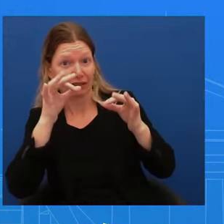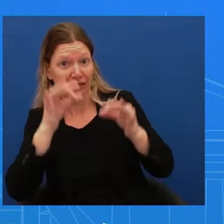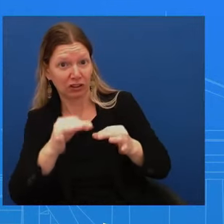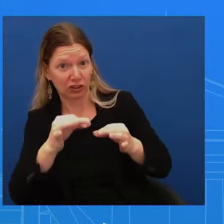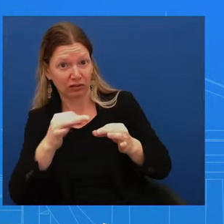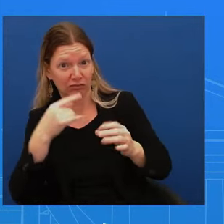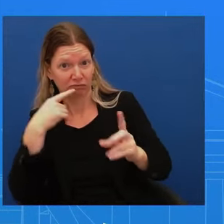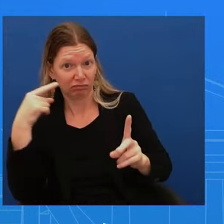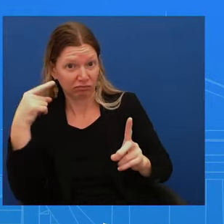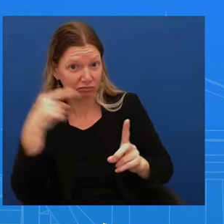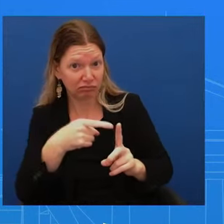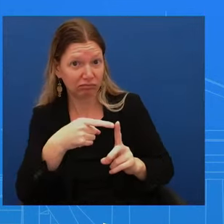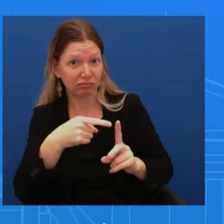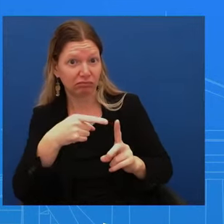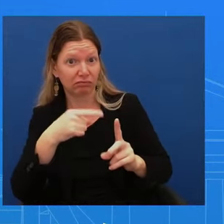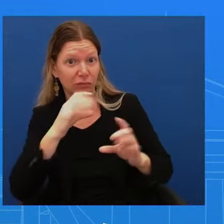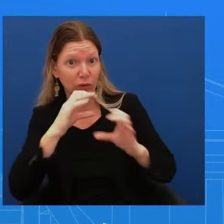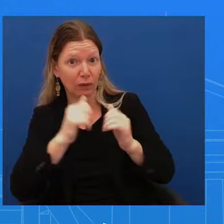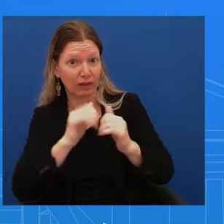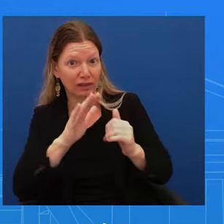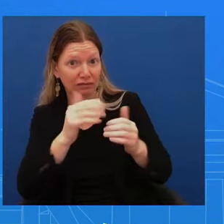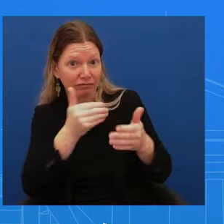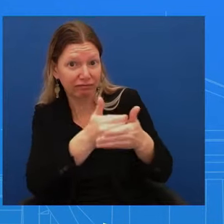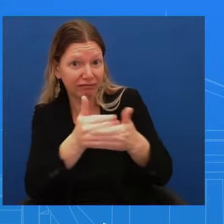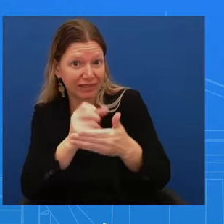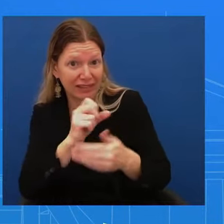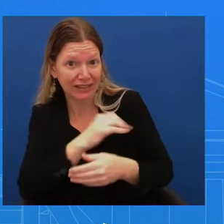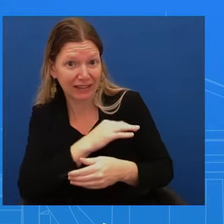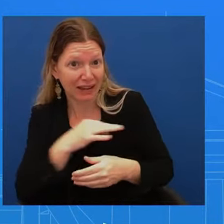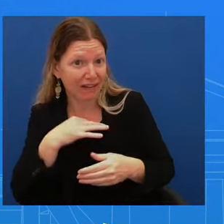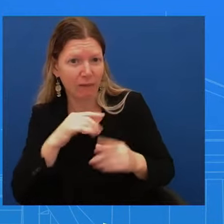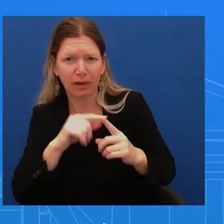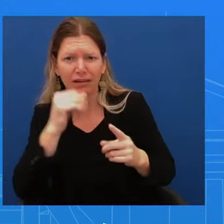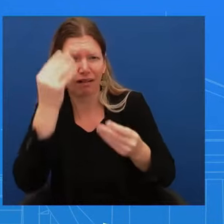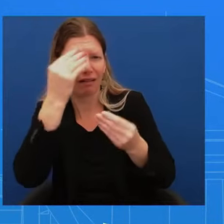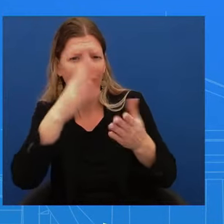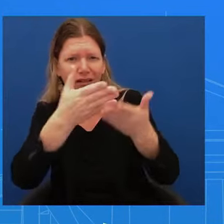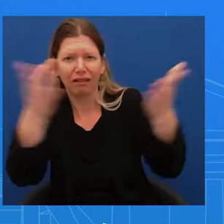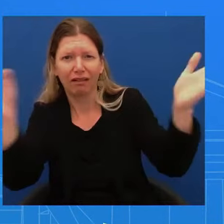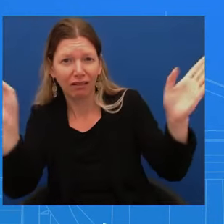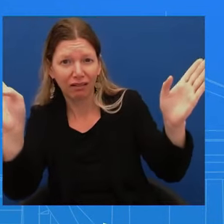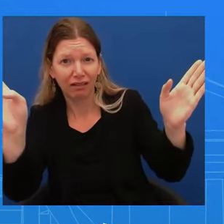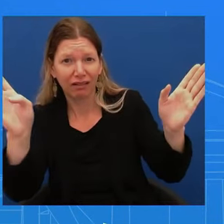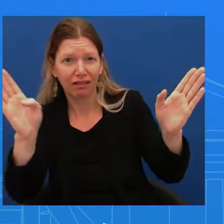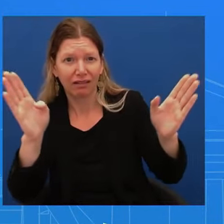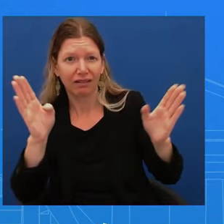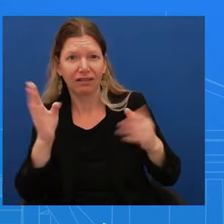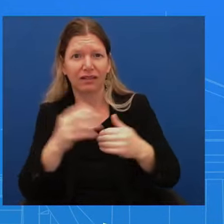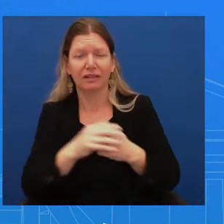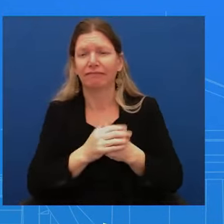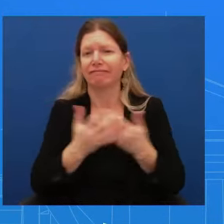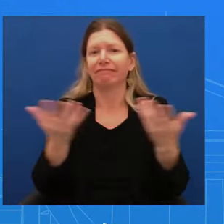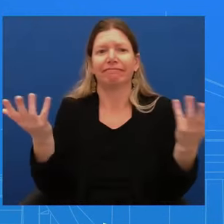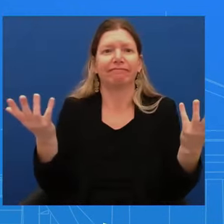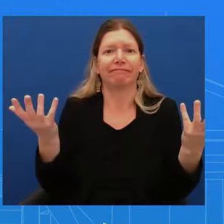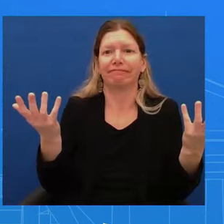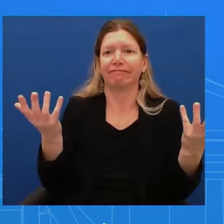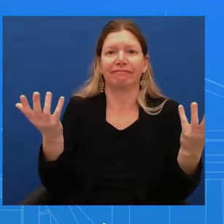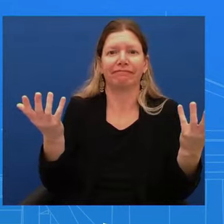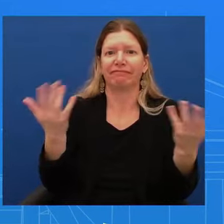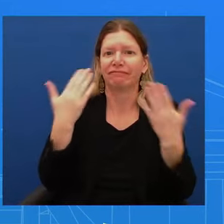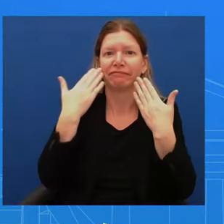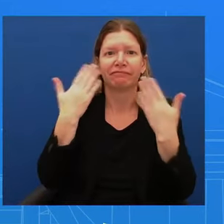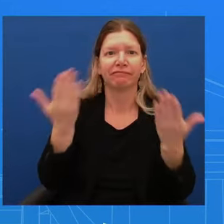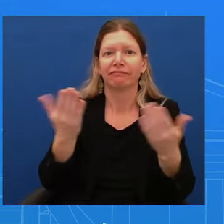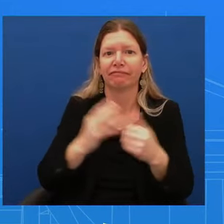of granularity here? That's something that only they can speak to. And what was the president's reaction today when he found out? The first reaction is, as